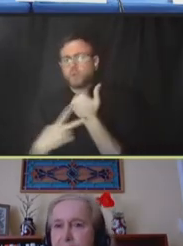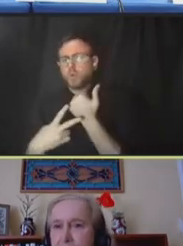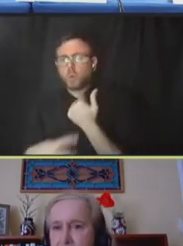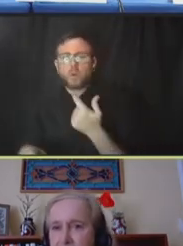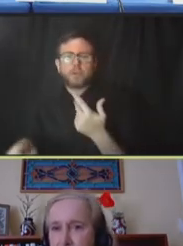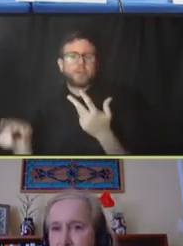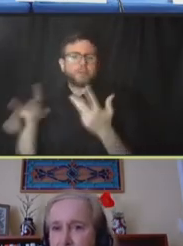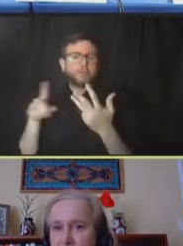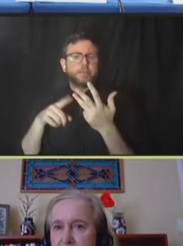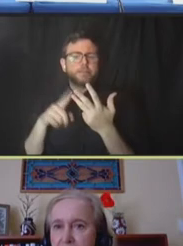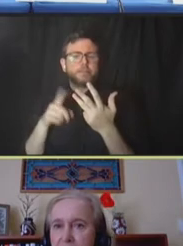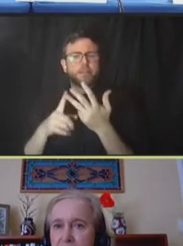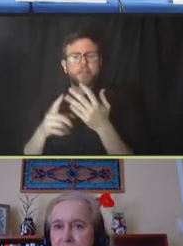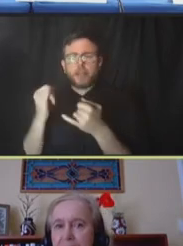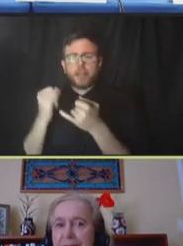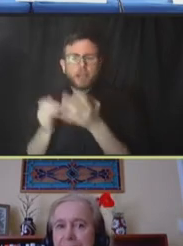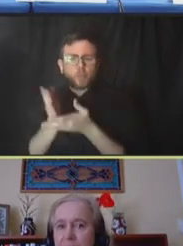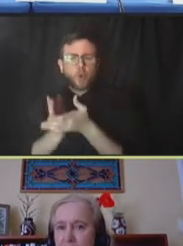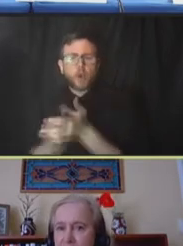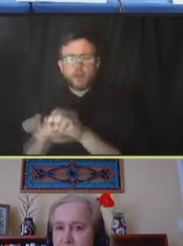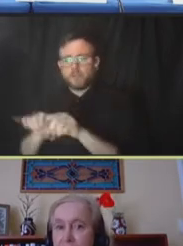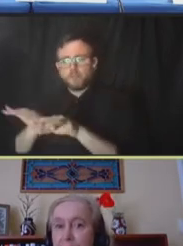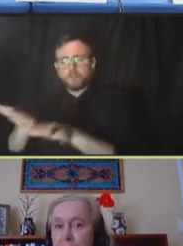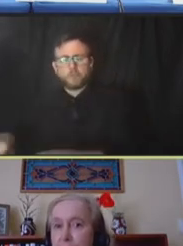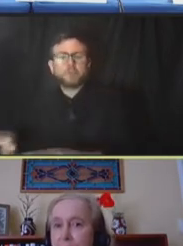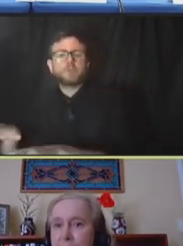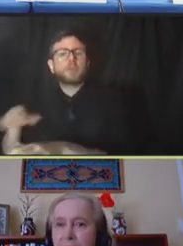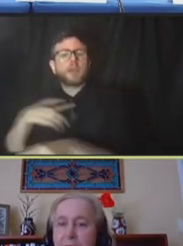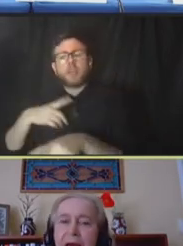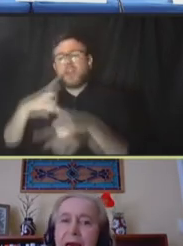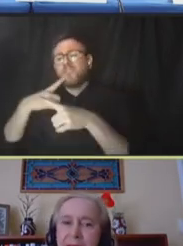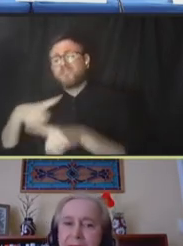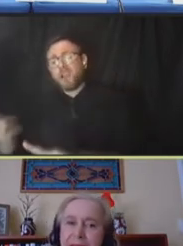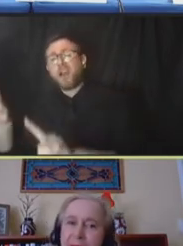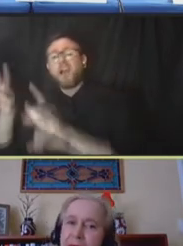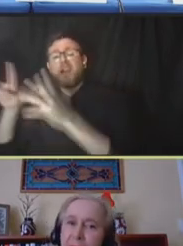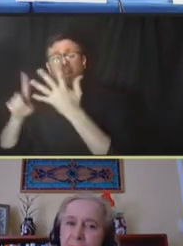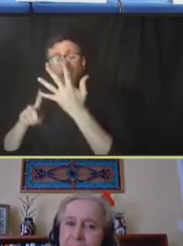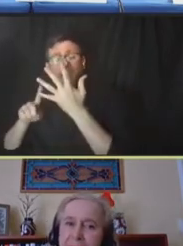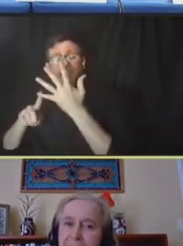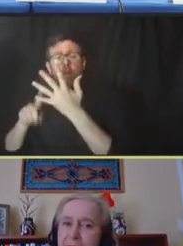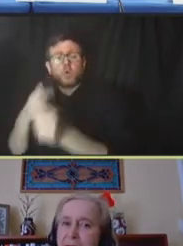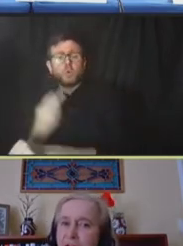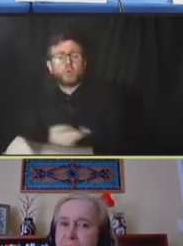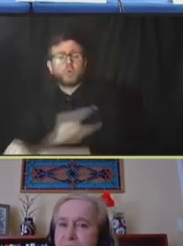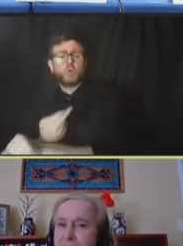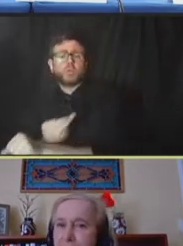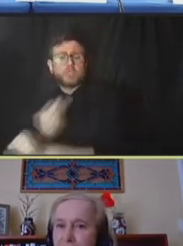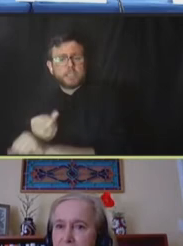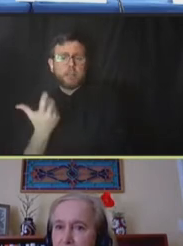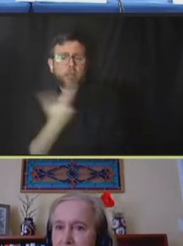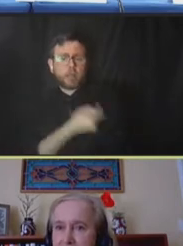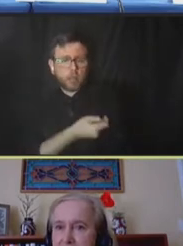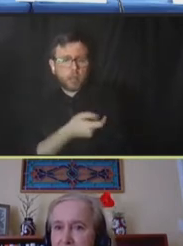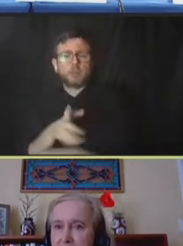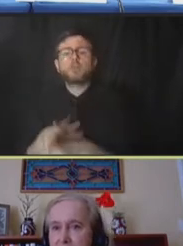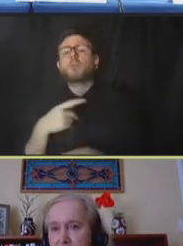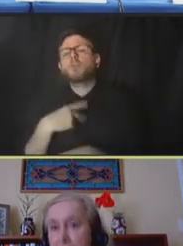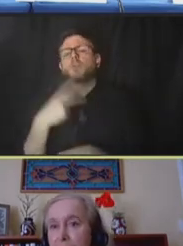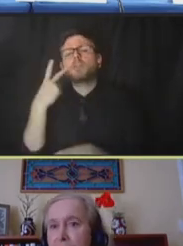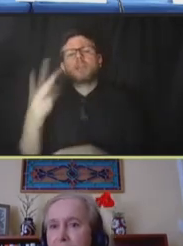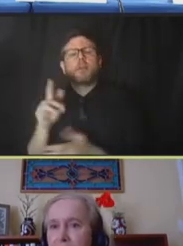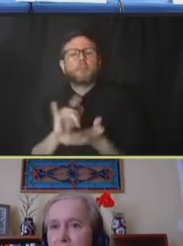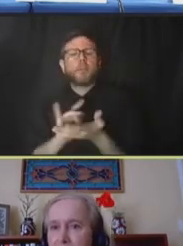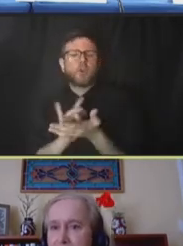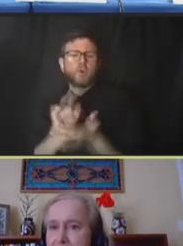last mile distribution, and actual final use. At the same time, you can see in terms of medical nucleotides,